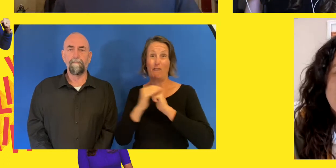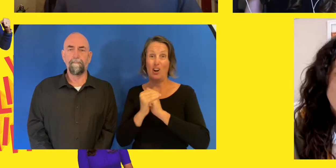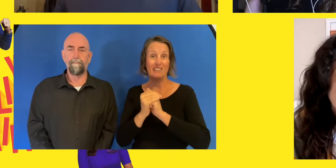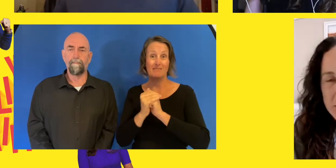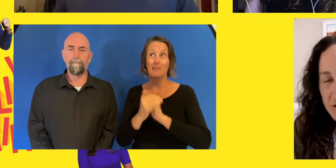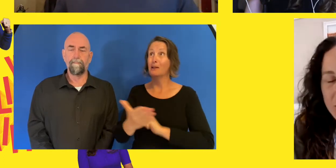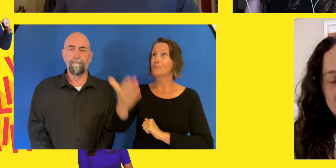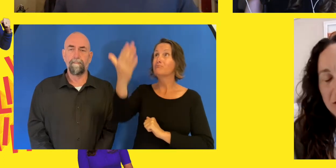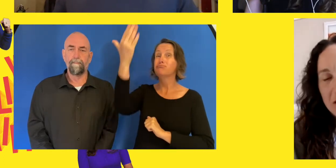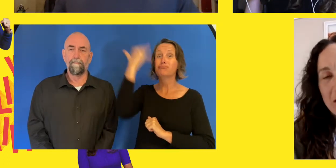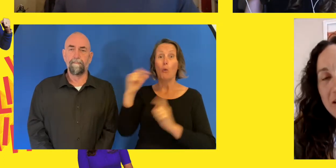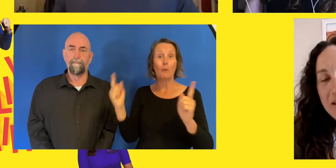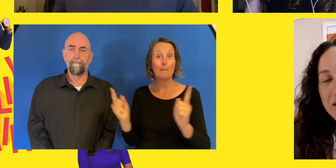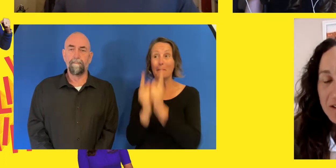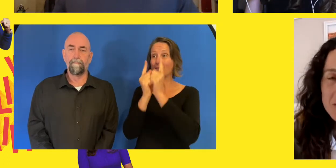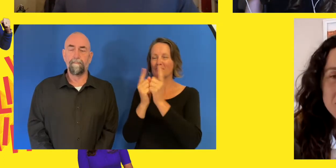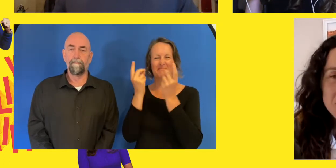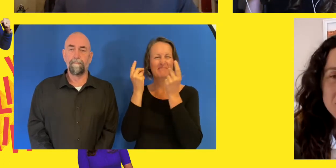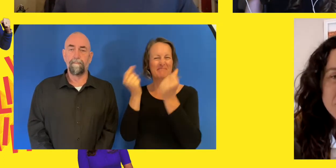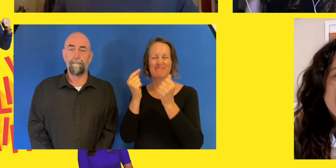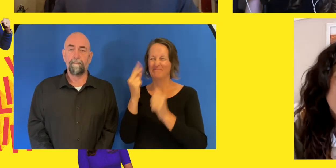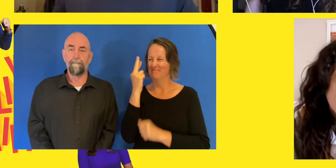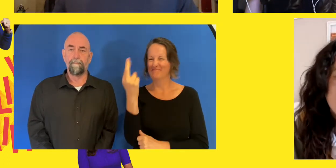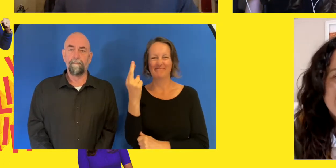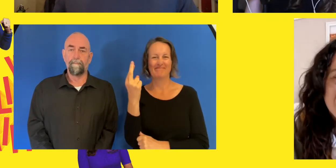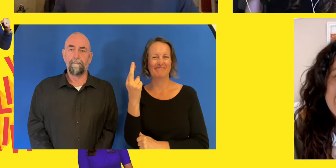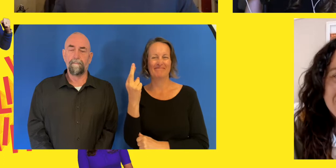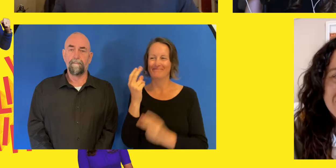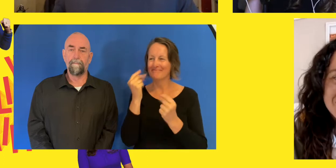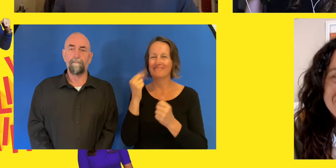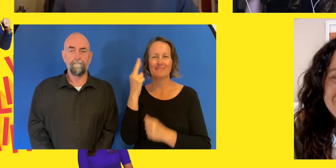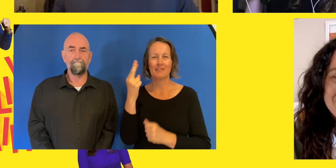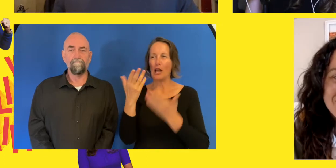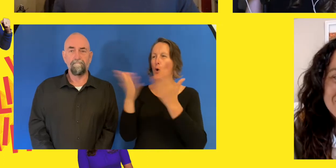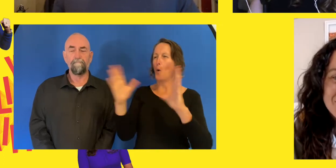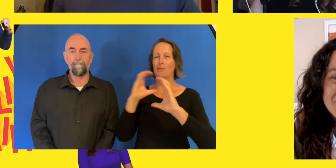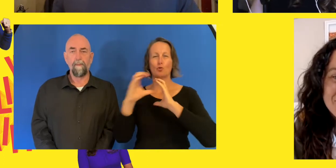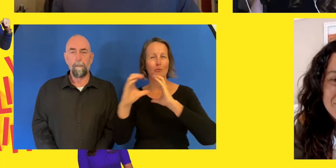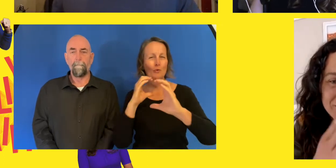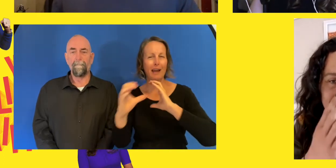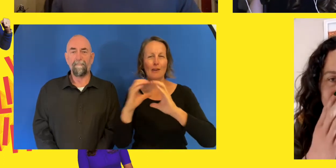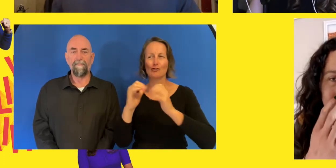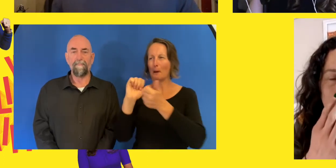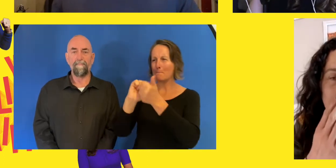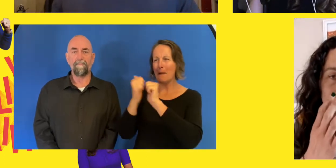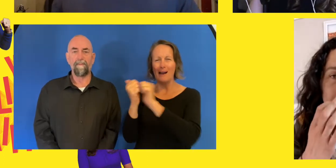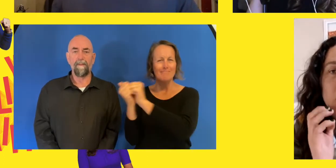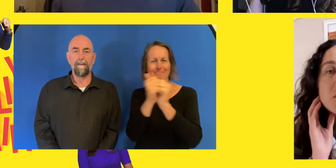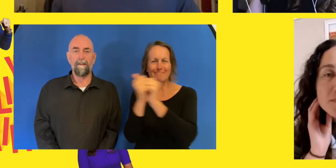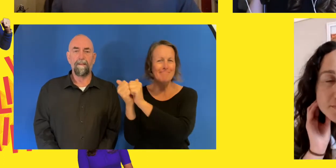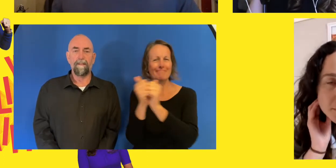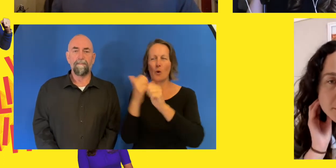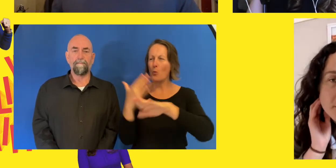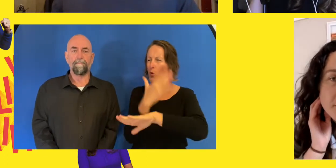We work for each other constantly. You know, she's one of the best humans I know. She's fantastic. Can you talk us through the